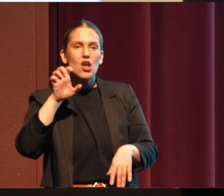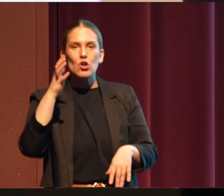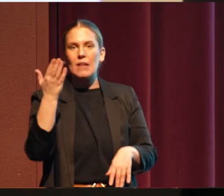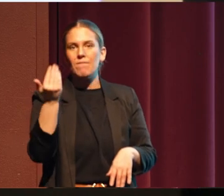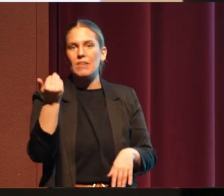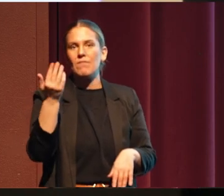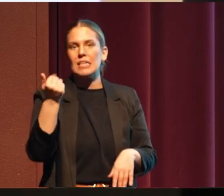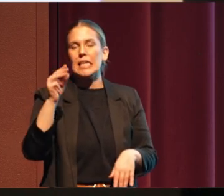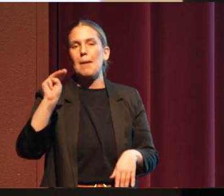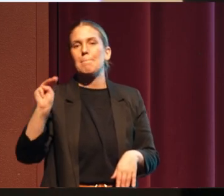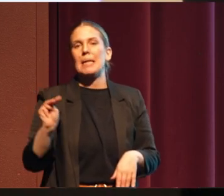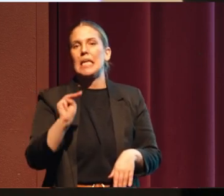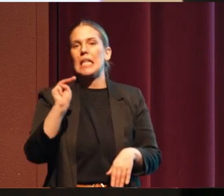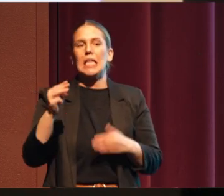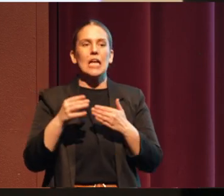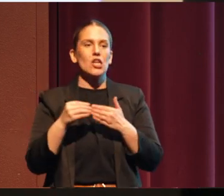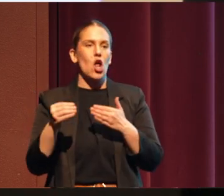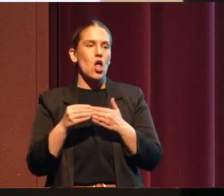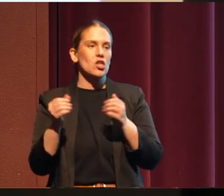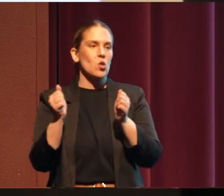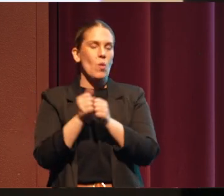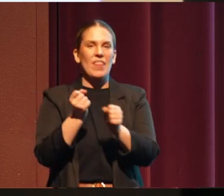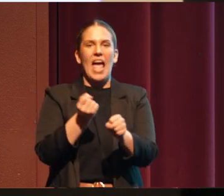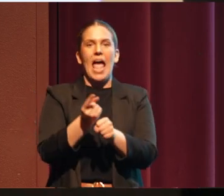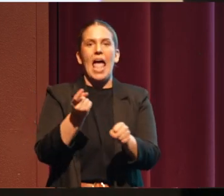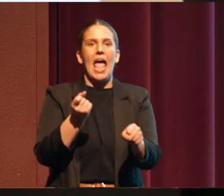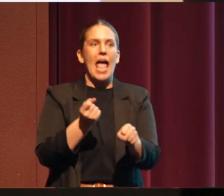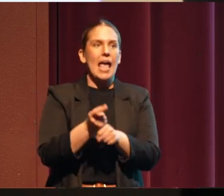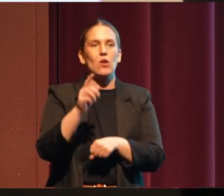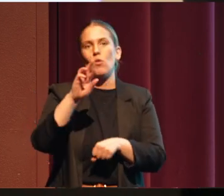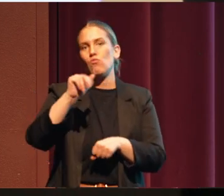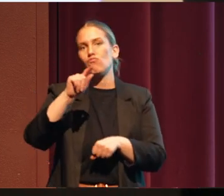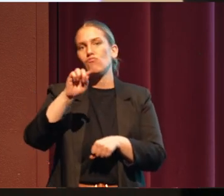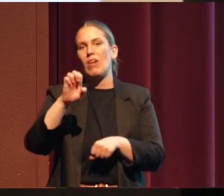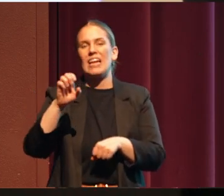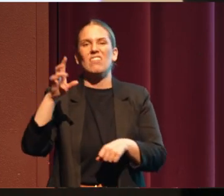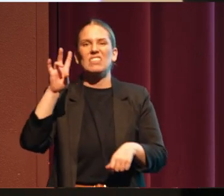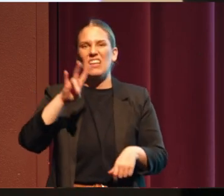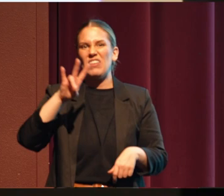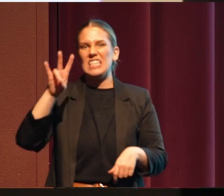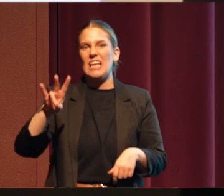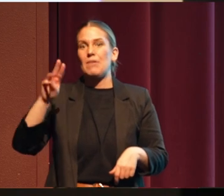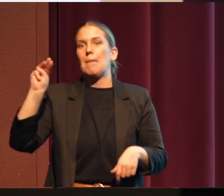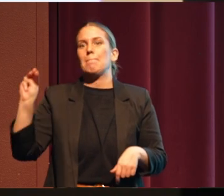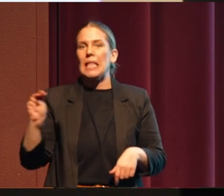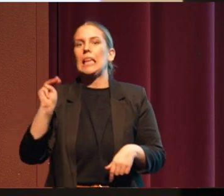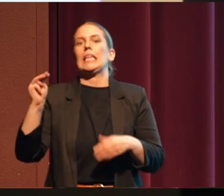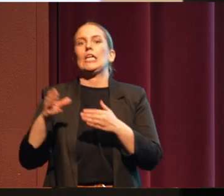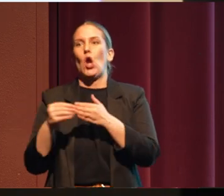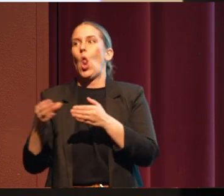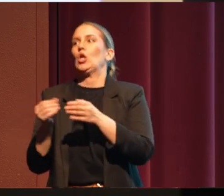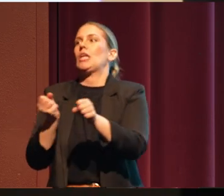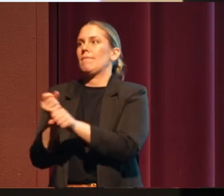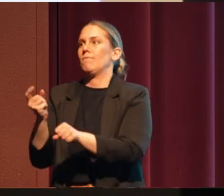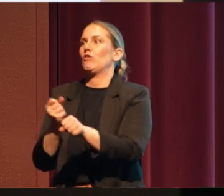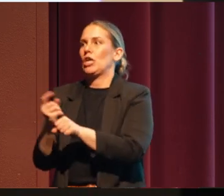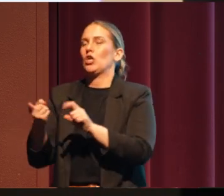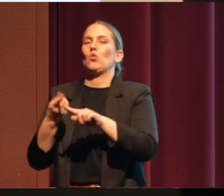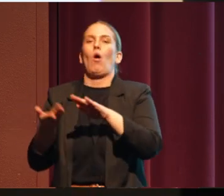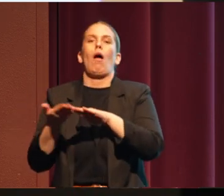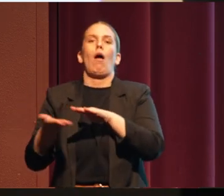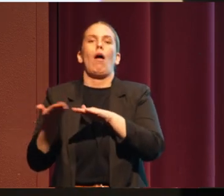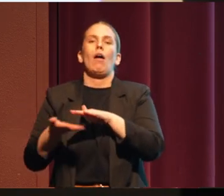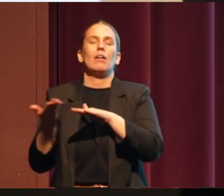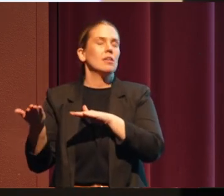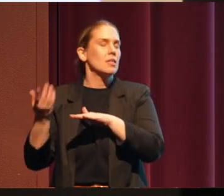with an annual rate of $77 million to keep them running every year. It's always about the